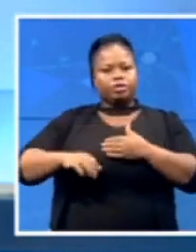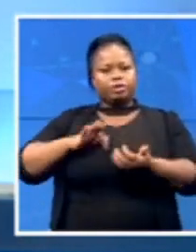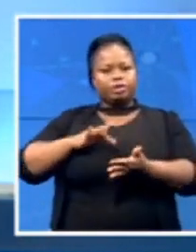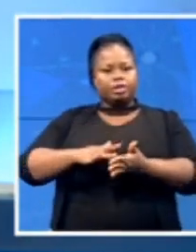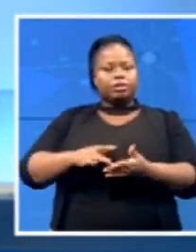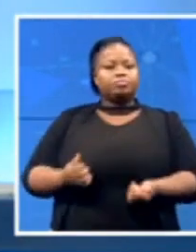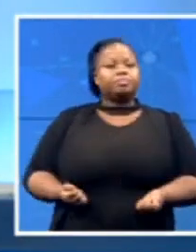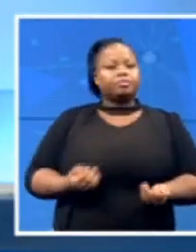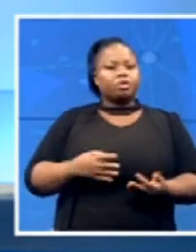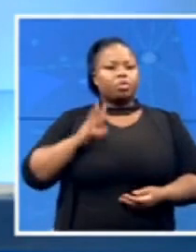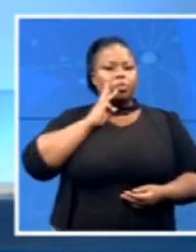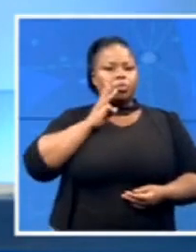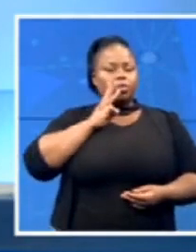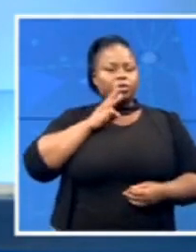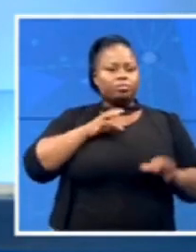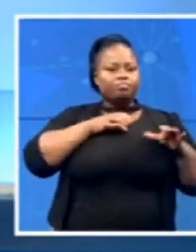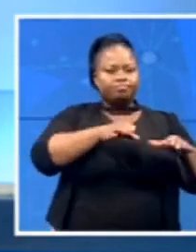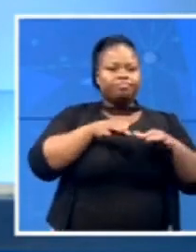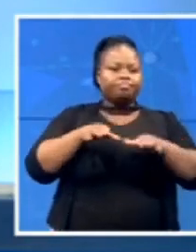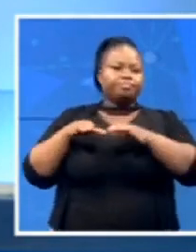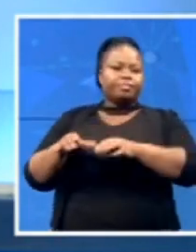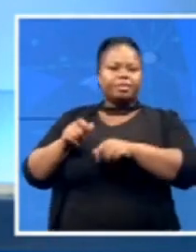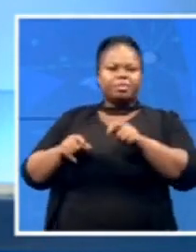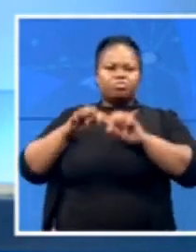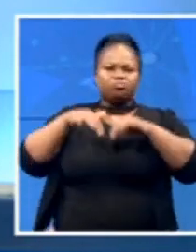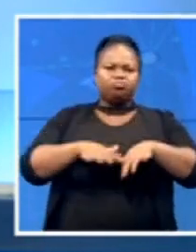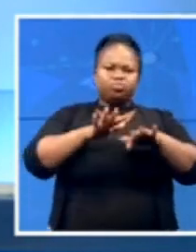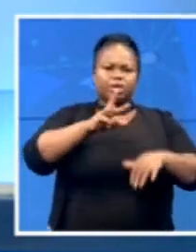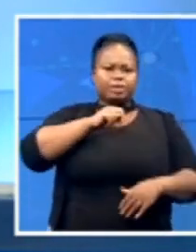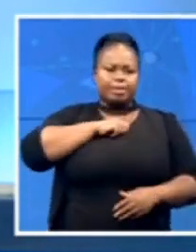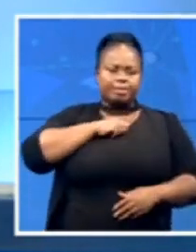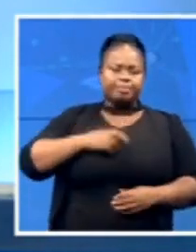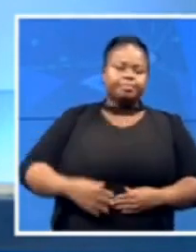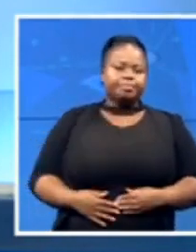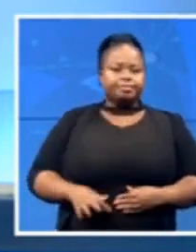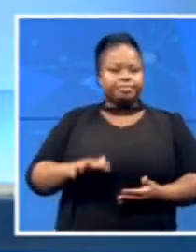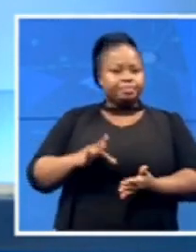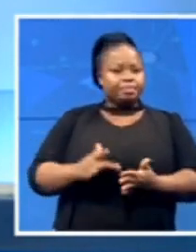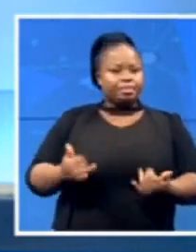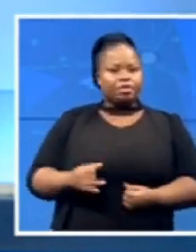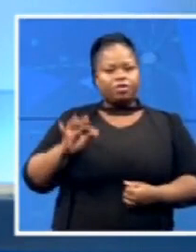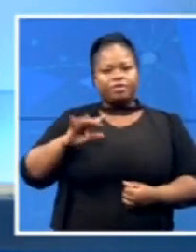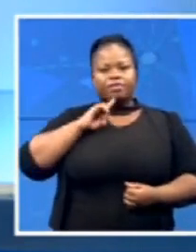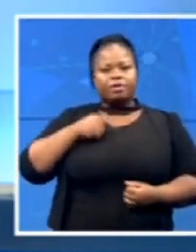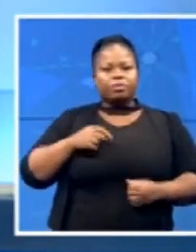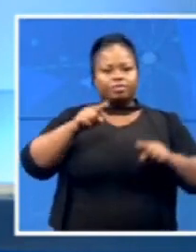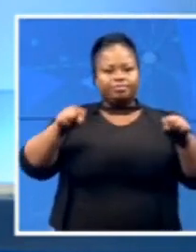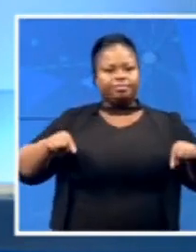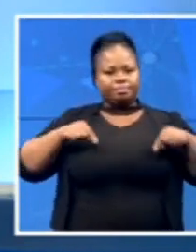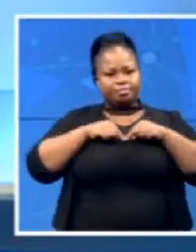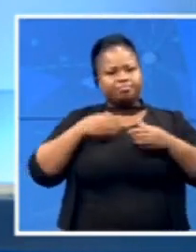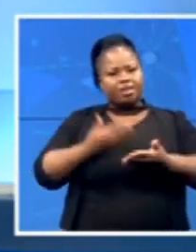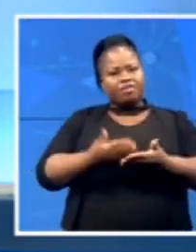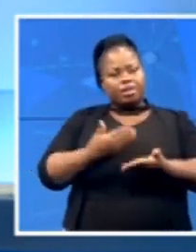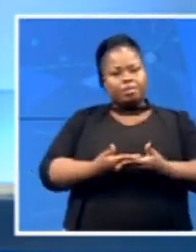points to assist flood victims in KwaZulu-Natal. The center has made 5,000 square meters available to the public to drop